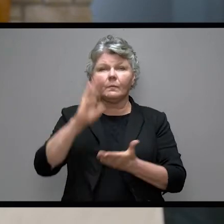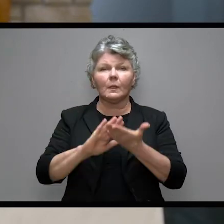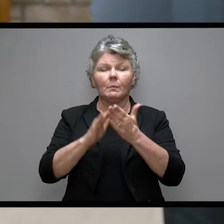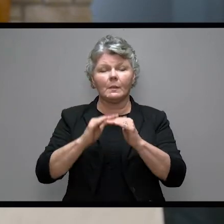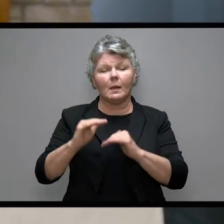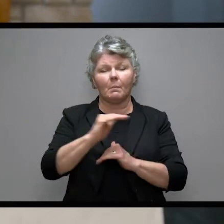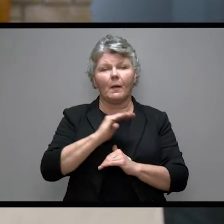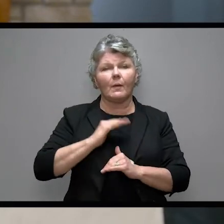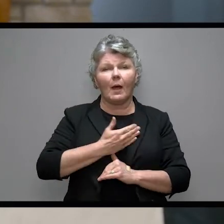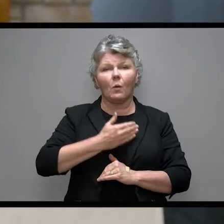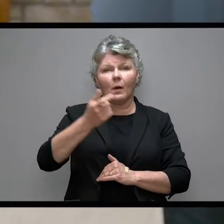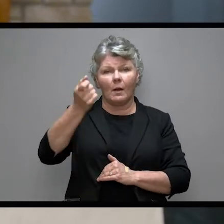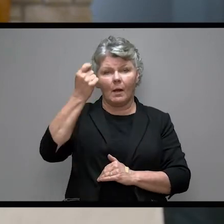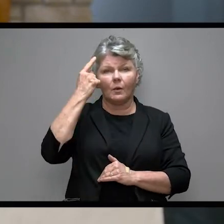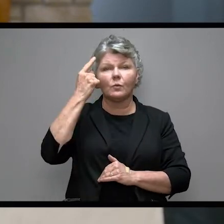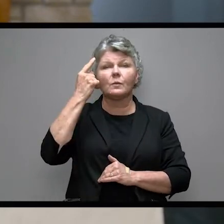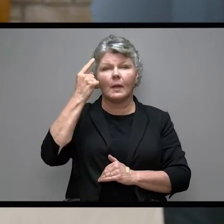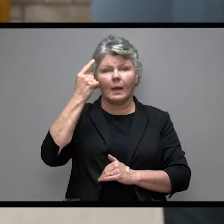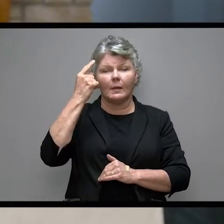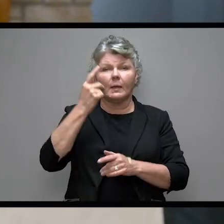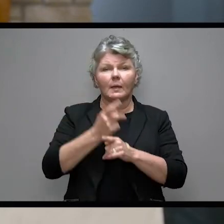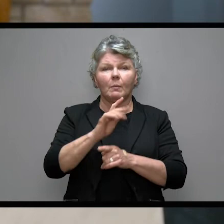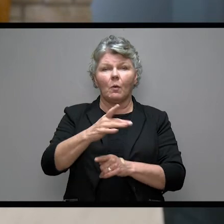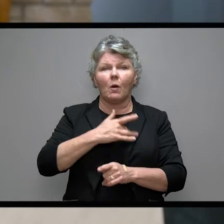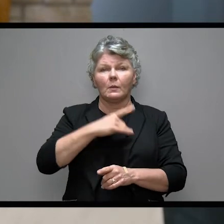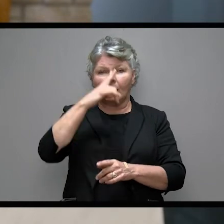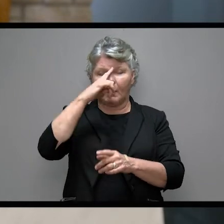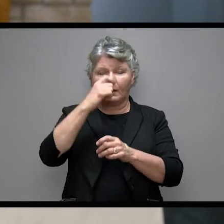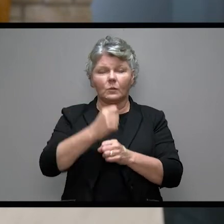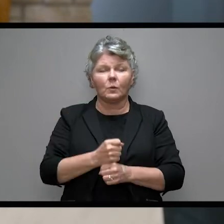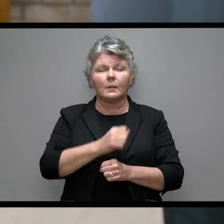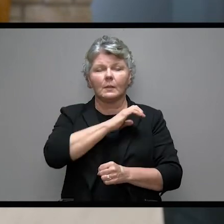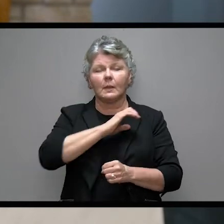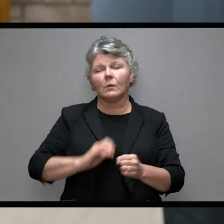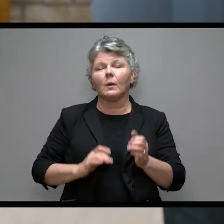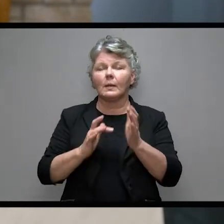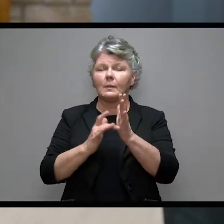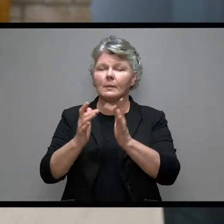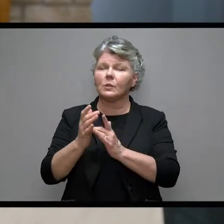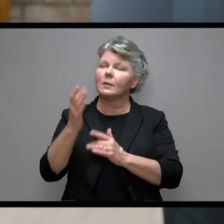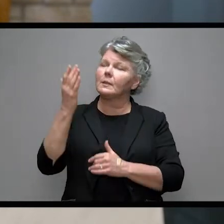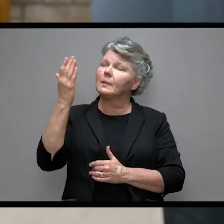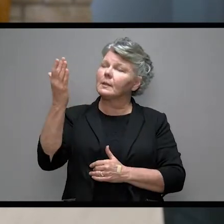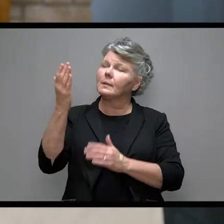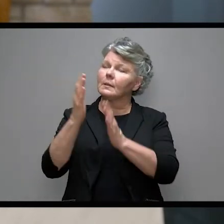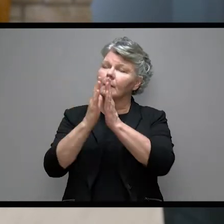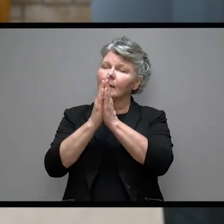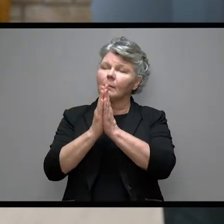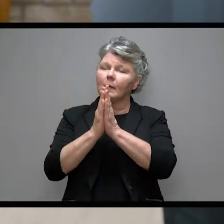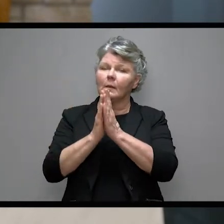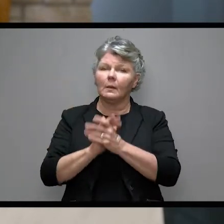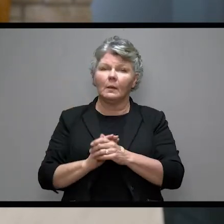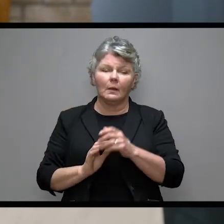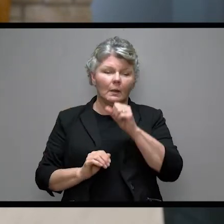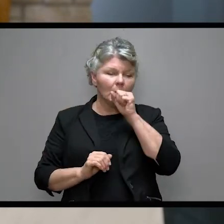God which surpasses all human understanding keep your hearts and your minds in Christ Jesus. Amen.